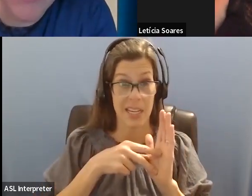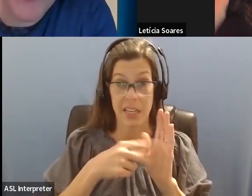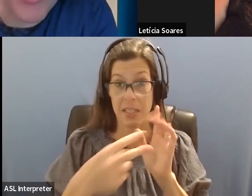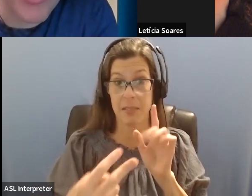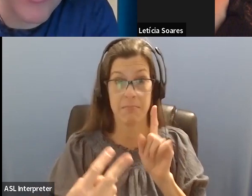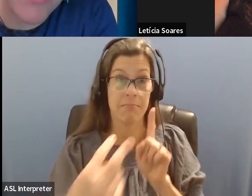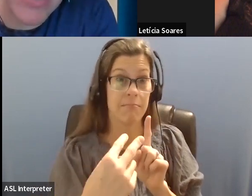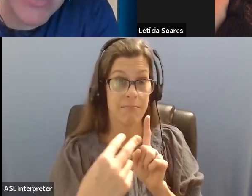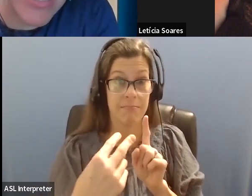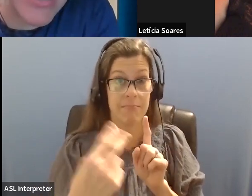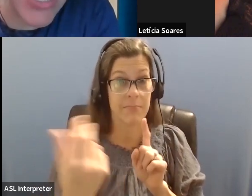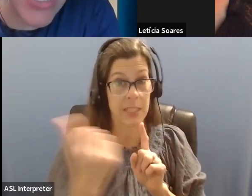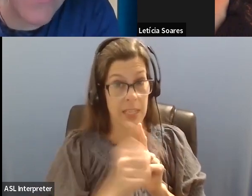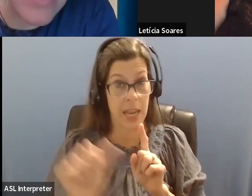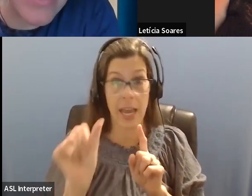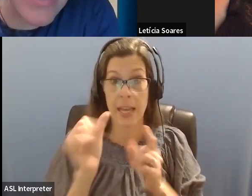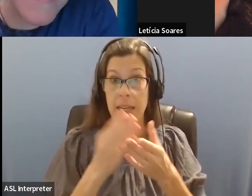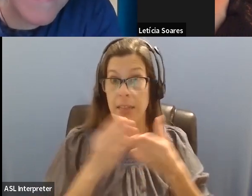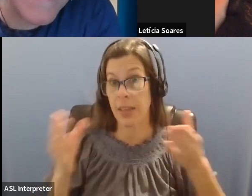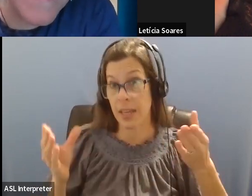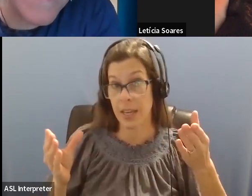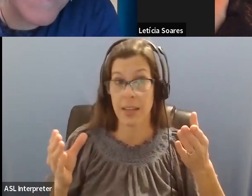in bird conservation initiatives?